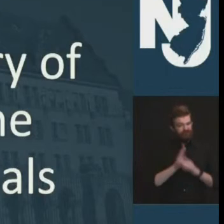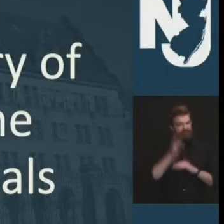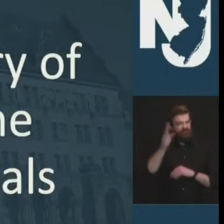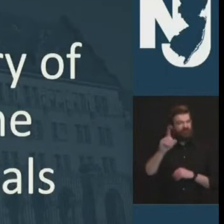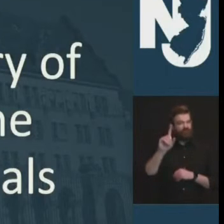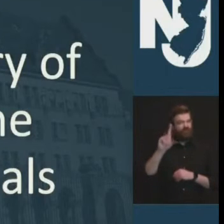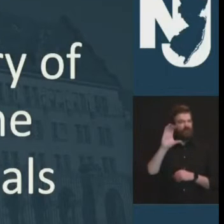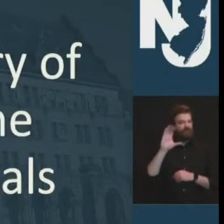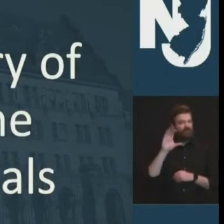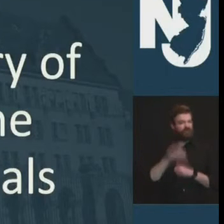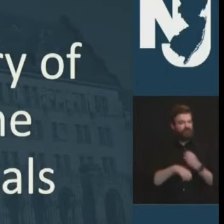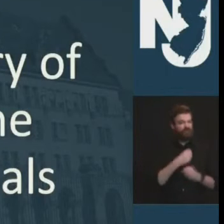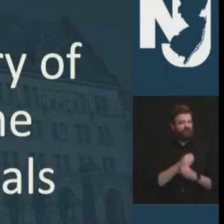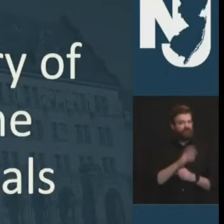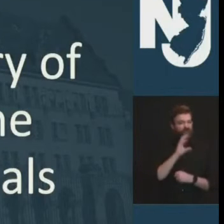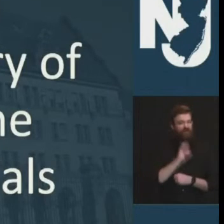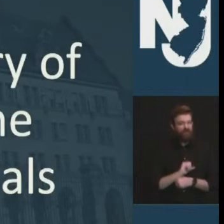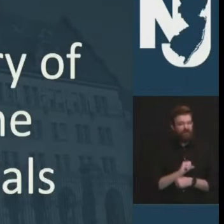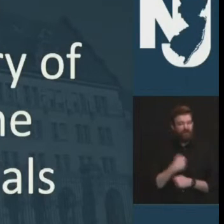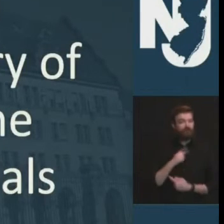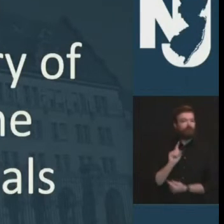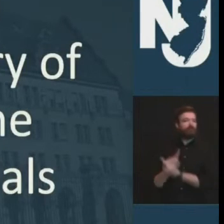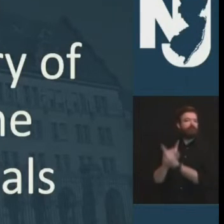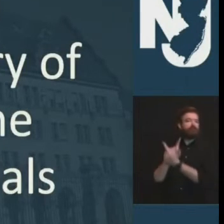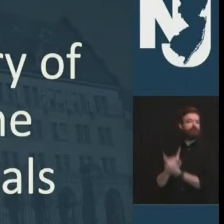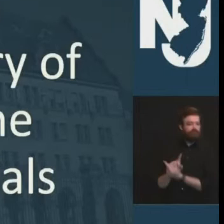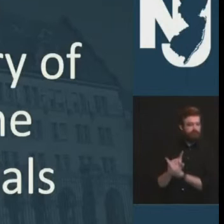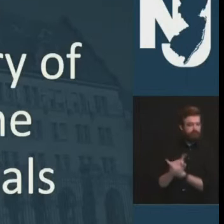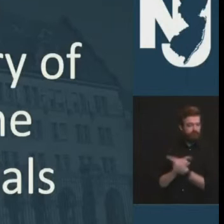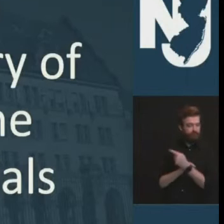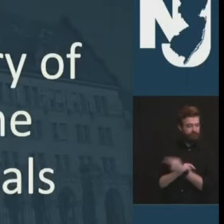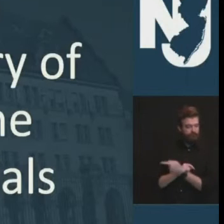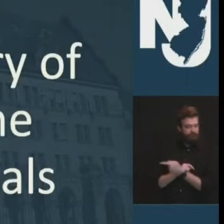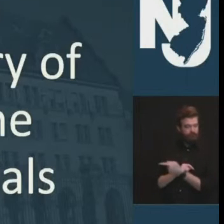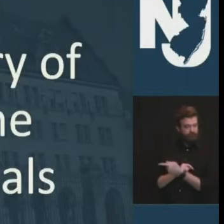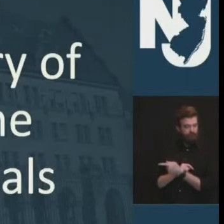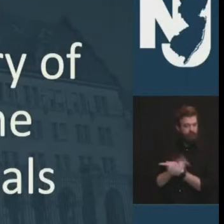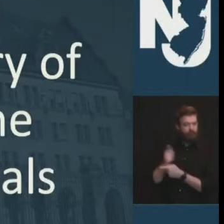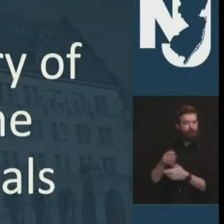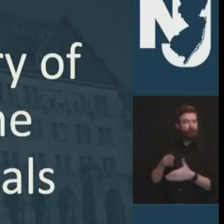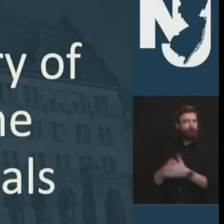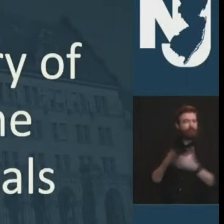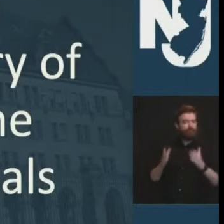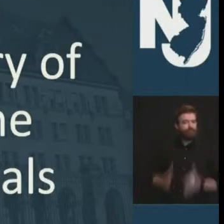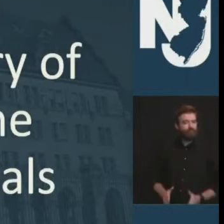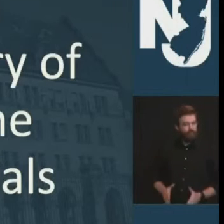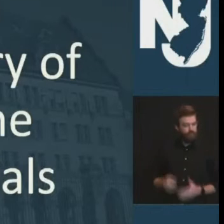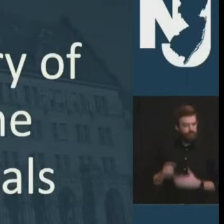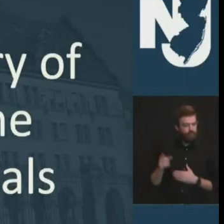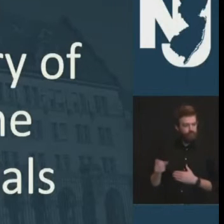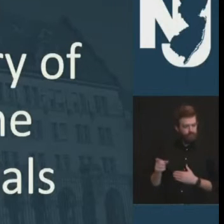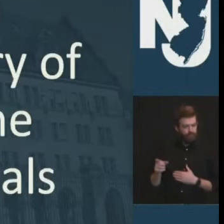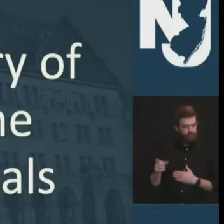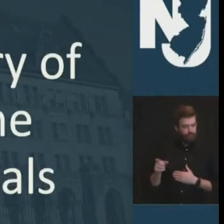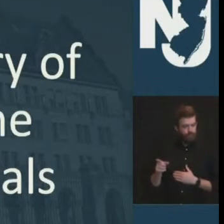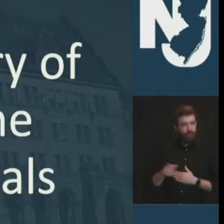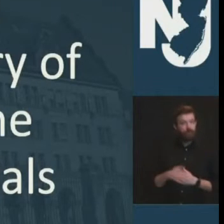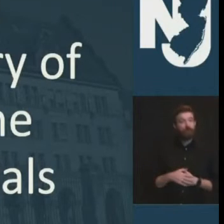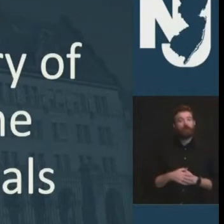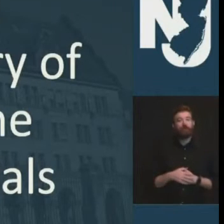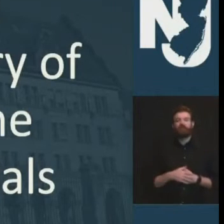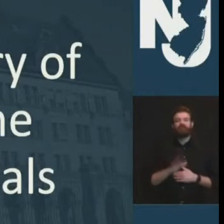my time our time living and working in germany as a u.s ambassador we can never forget the sinister